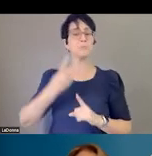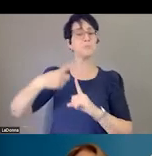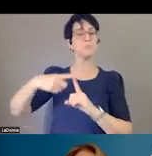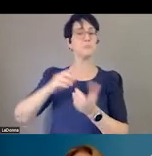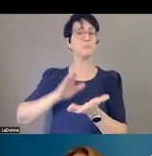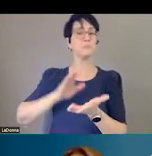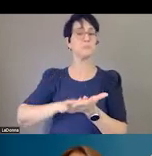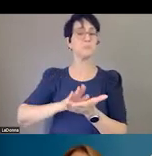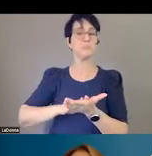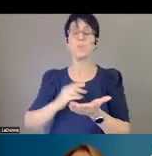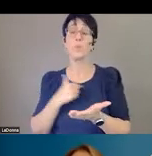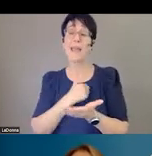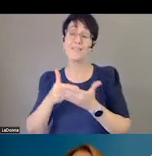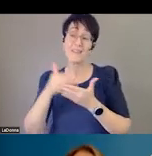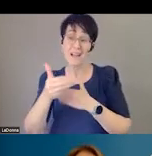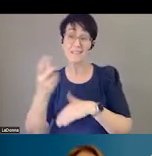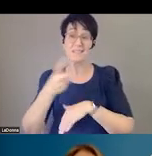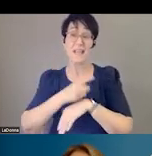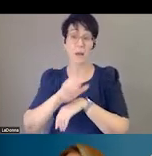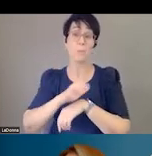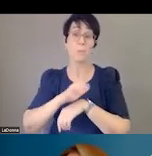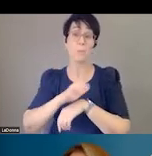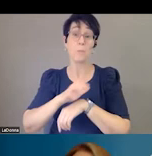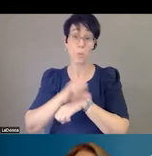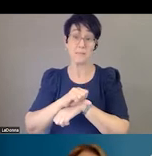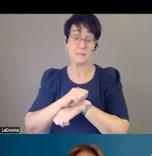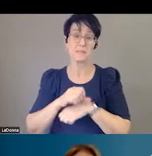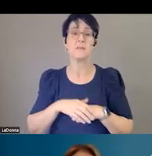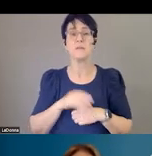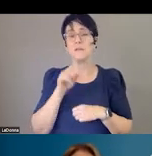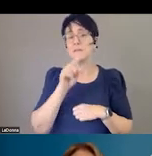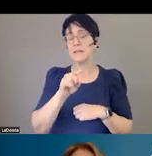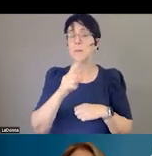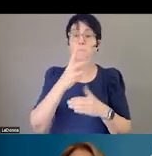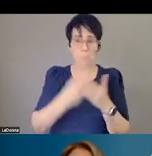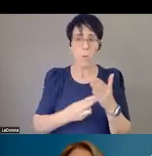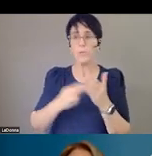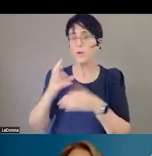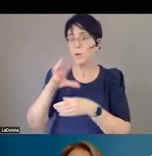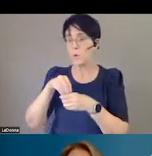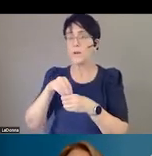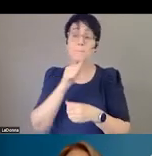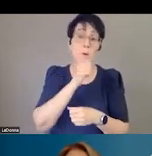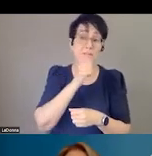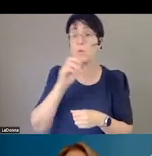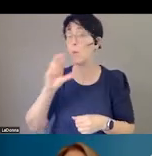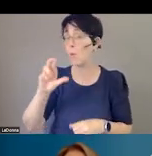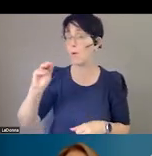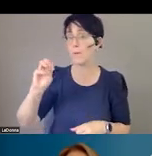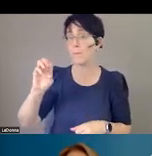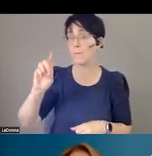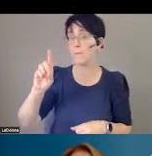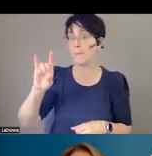-day appointments. And so that's both on the Medicaid side and private plans. We also